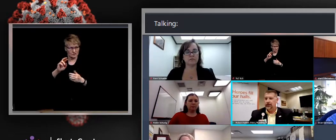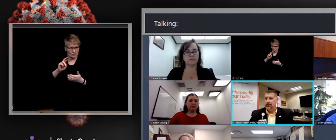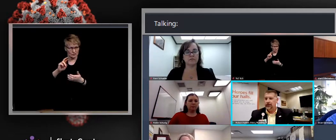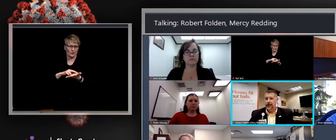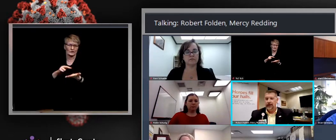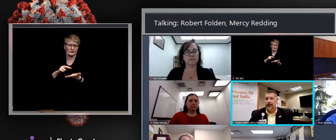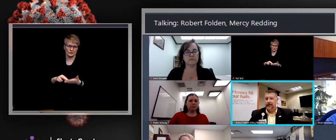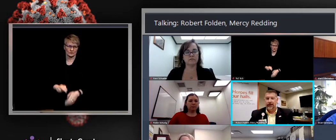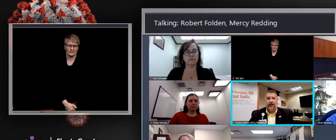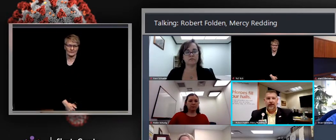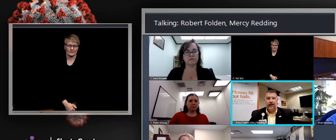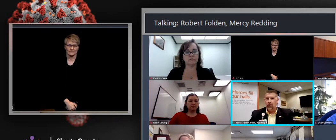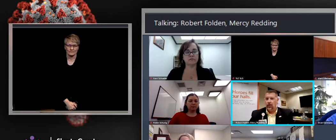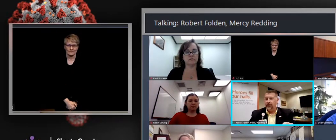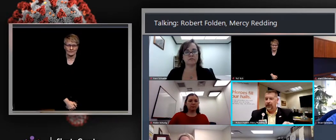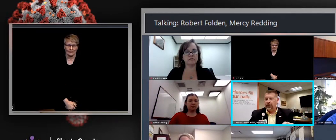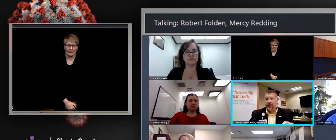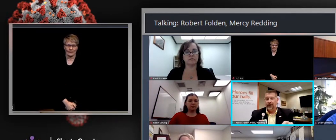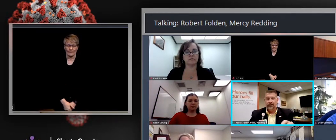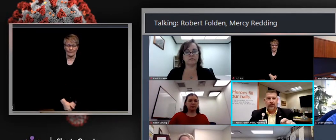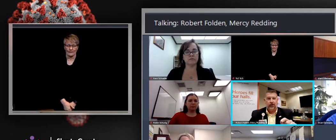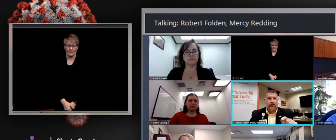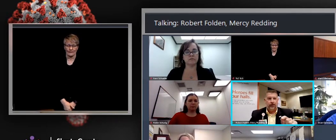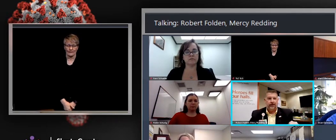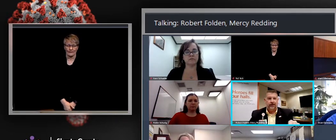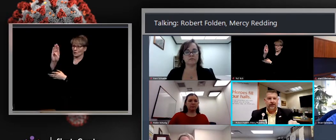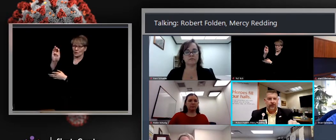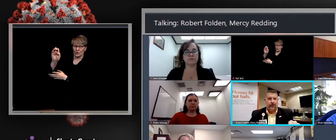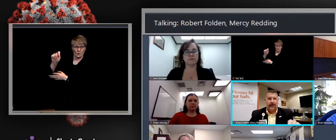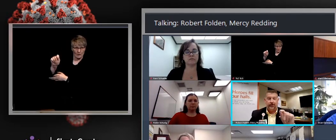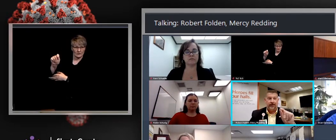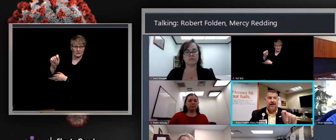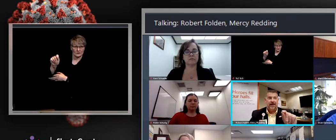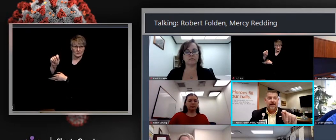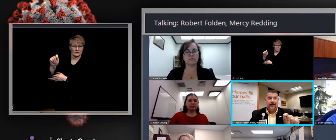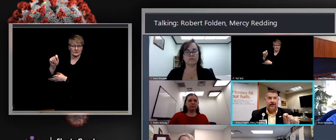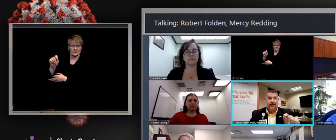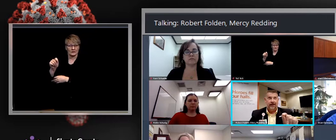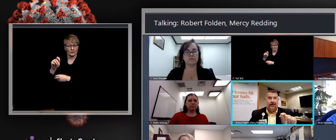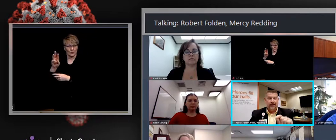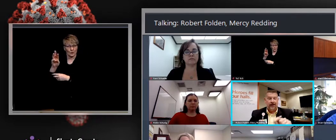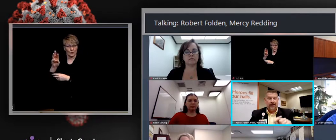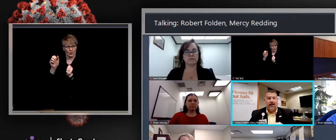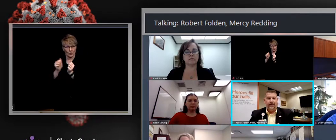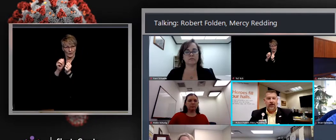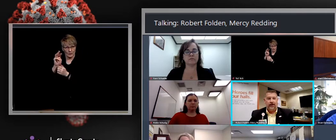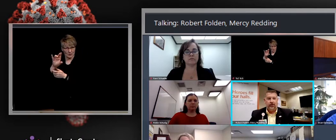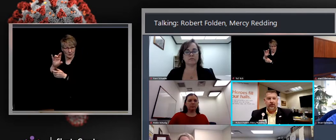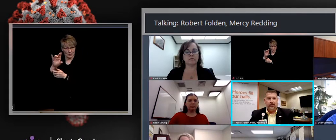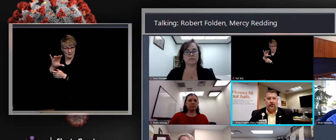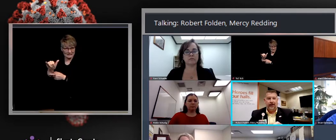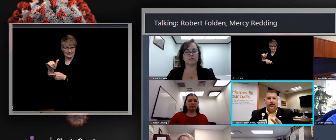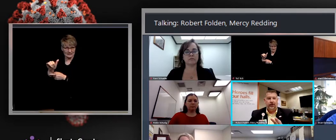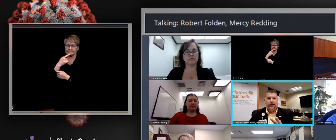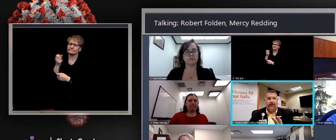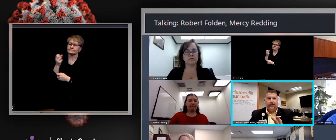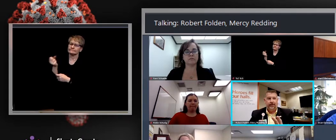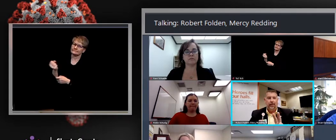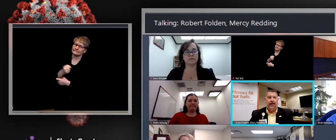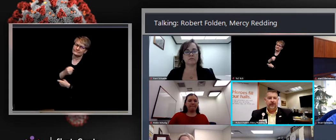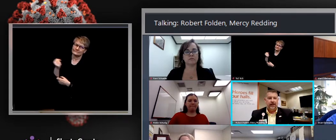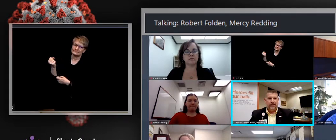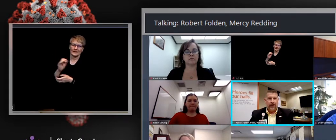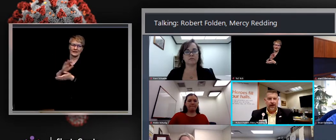And then just succinctly, I'll go over a few things. So yes, Dr. Ramstrom, it's nice to kind of have the hospitals back to